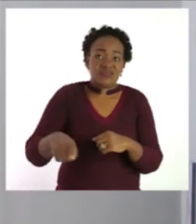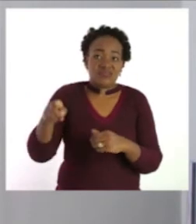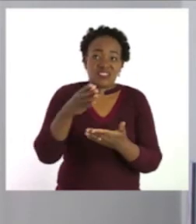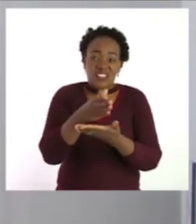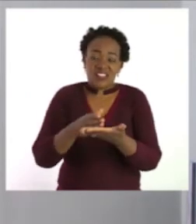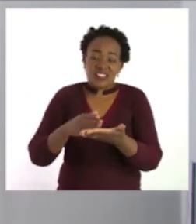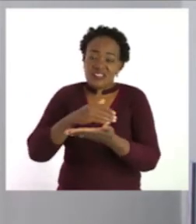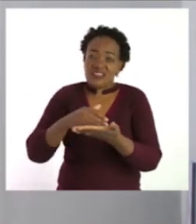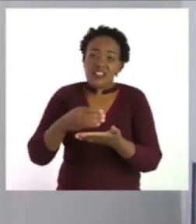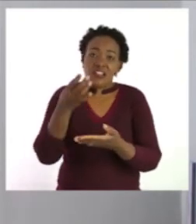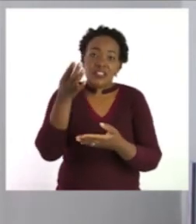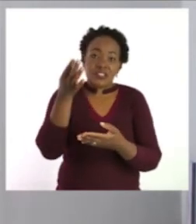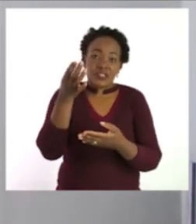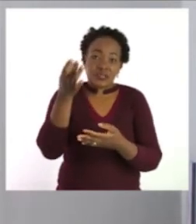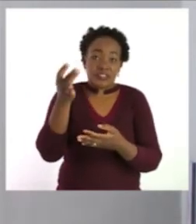pieces.